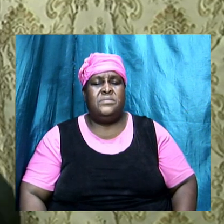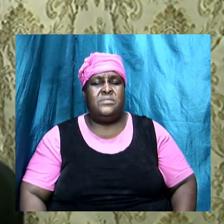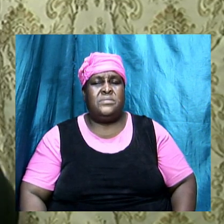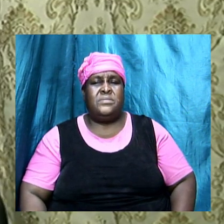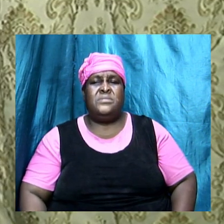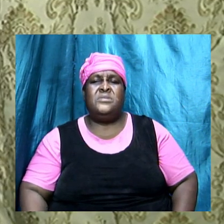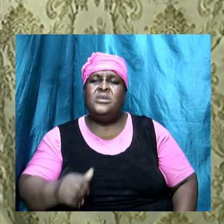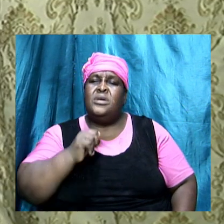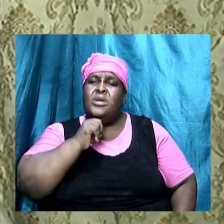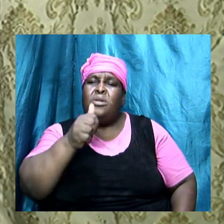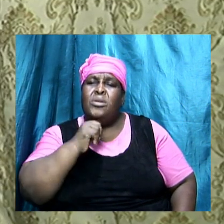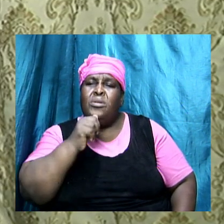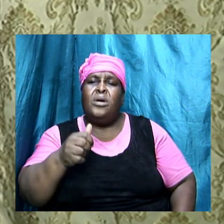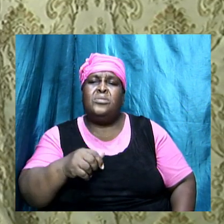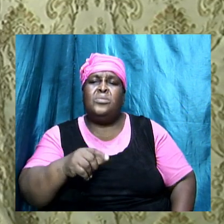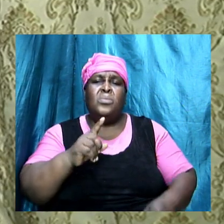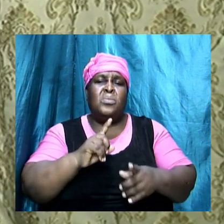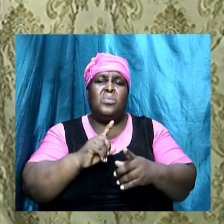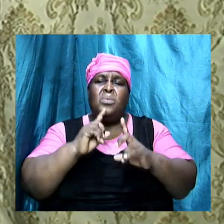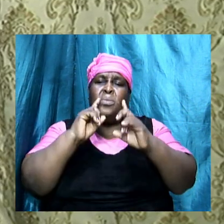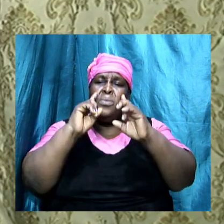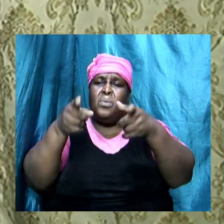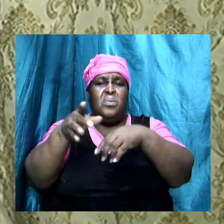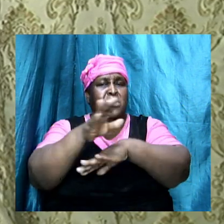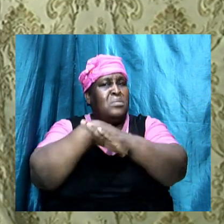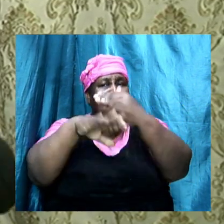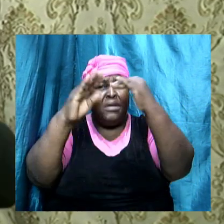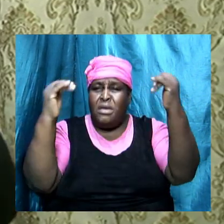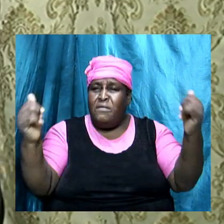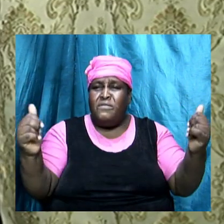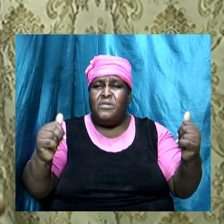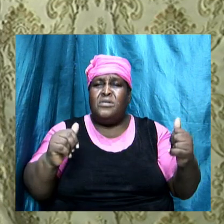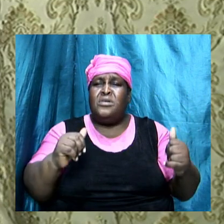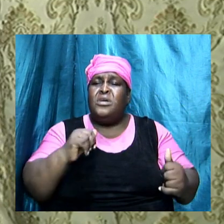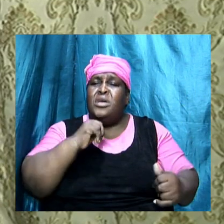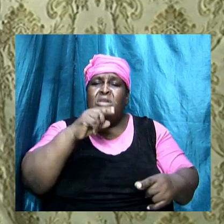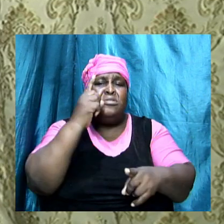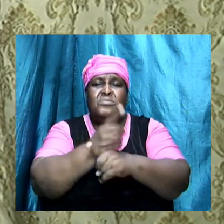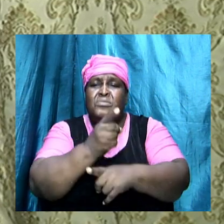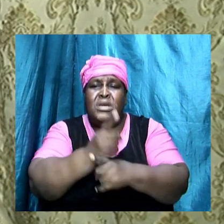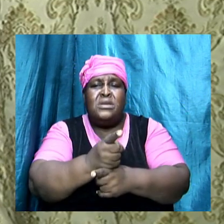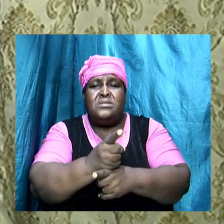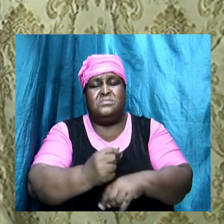we are not going to make it it is not right